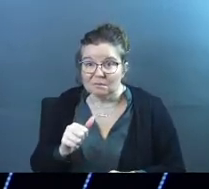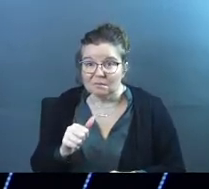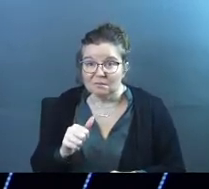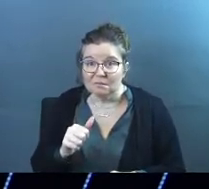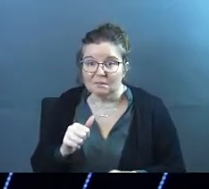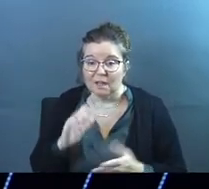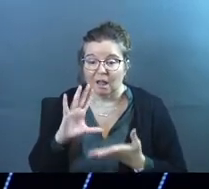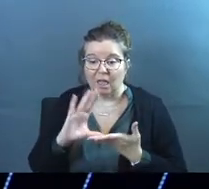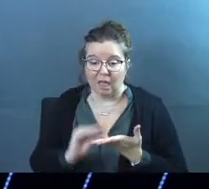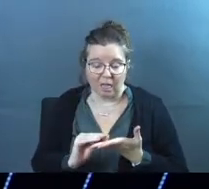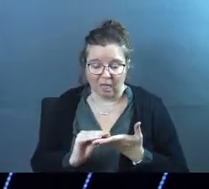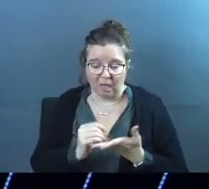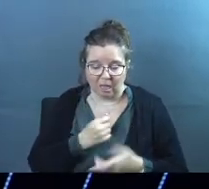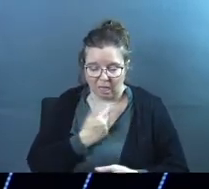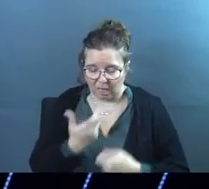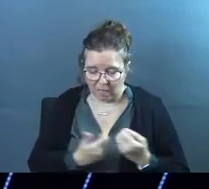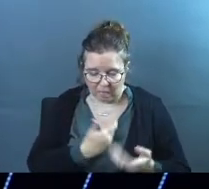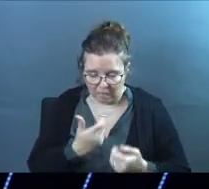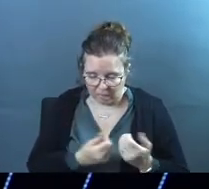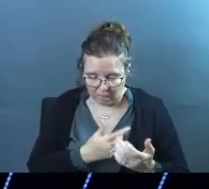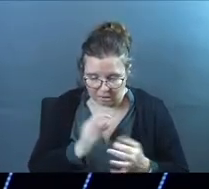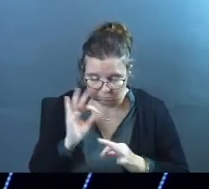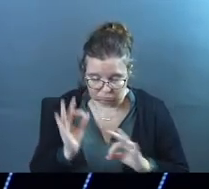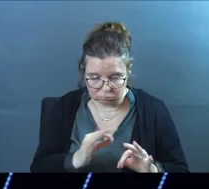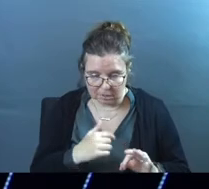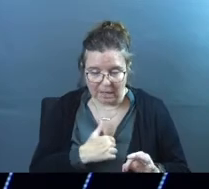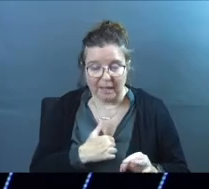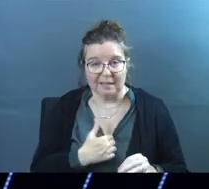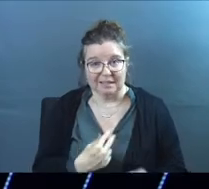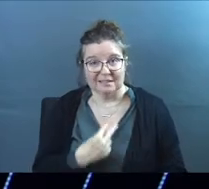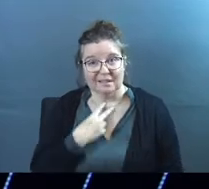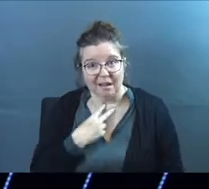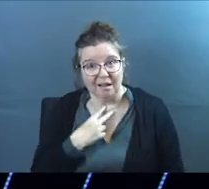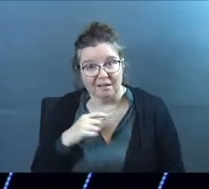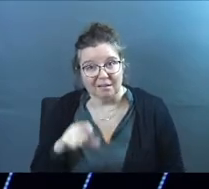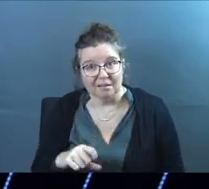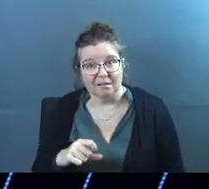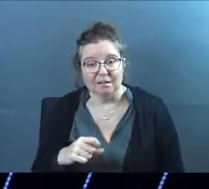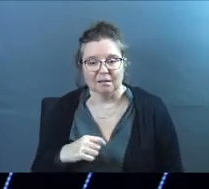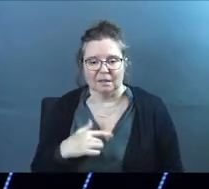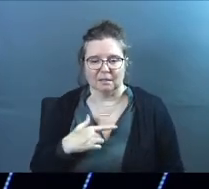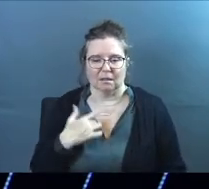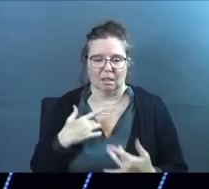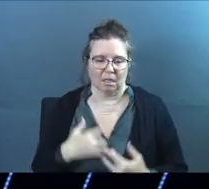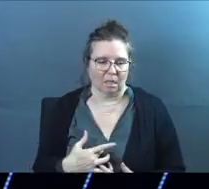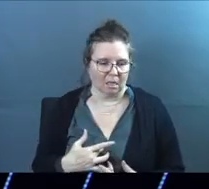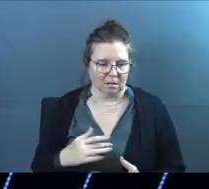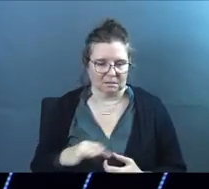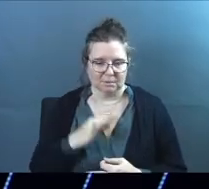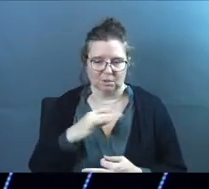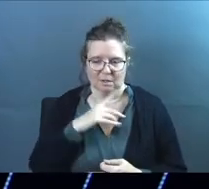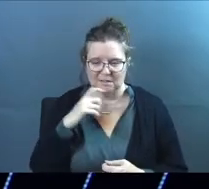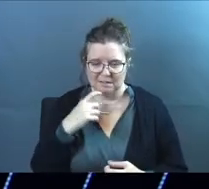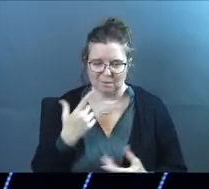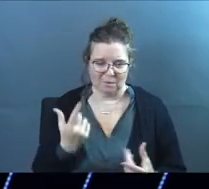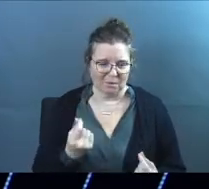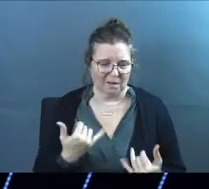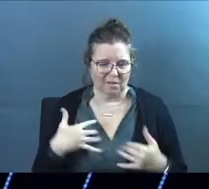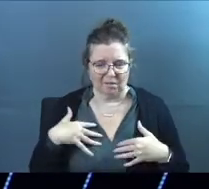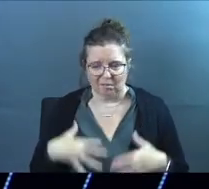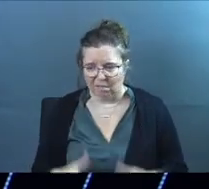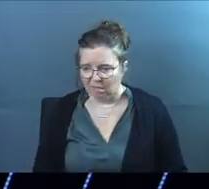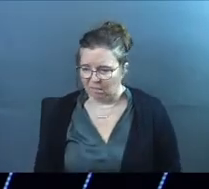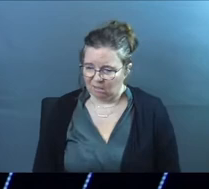and I let all the craziness that's going on distract me, I can get stuck. I can end up in that spiritual waste on that spiritual desert and go, what do I do